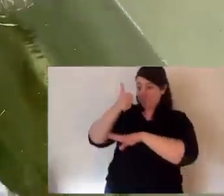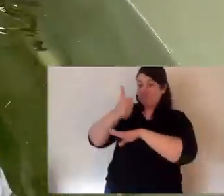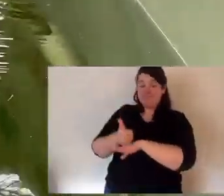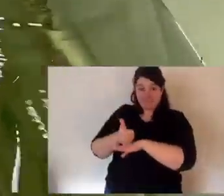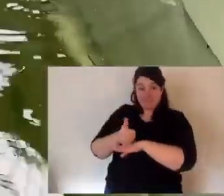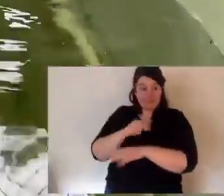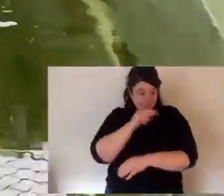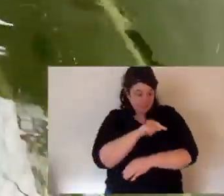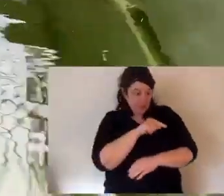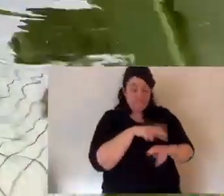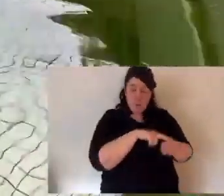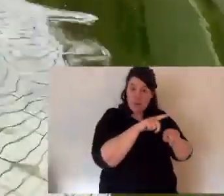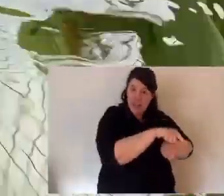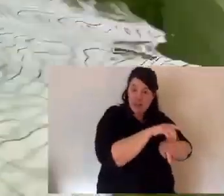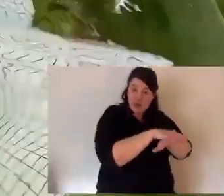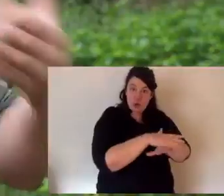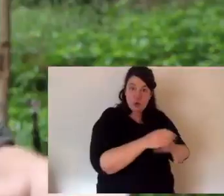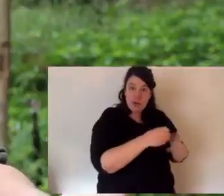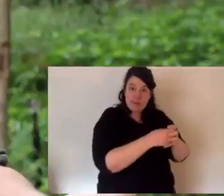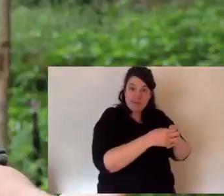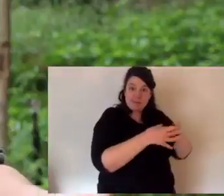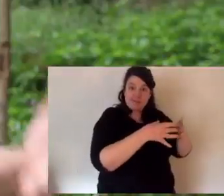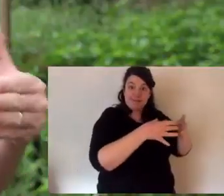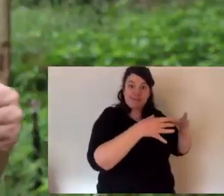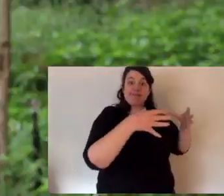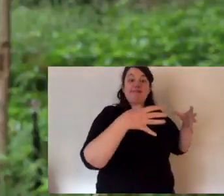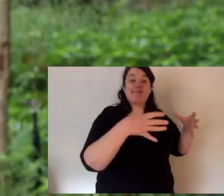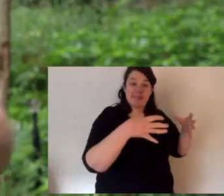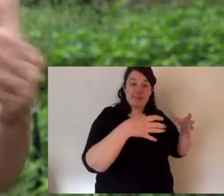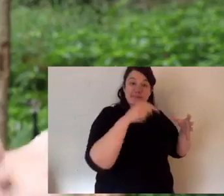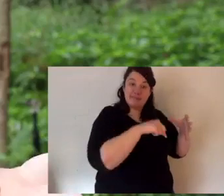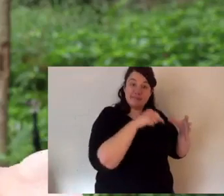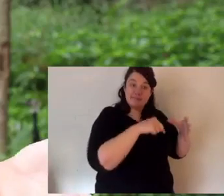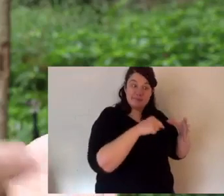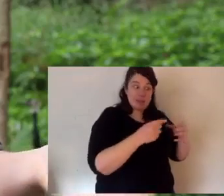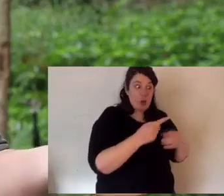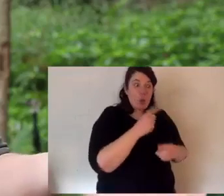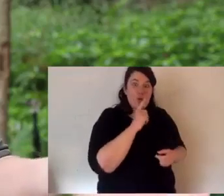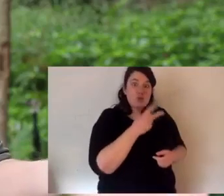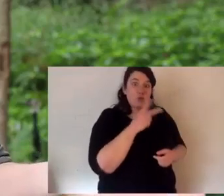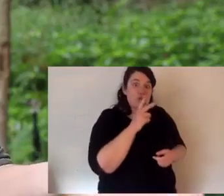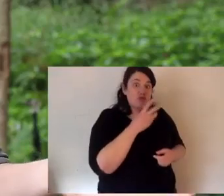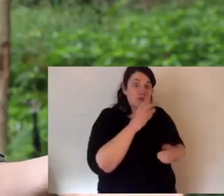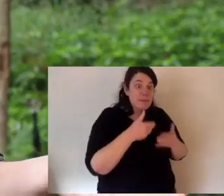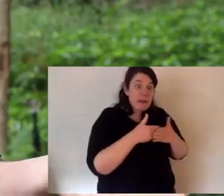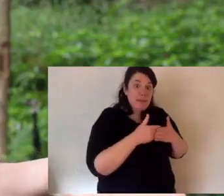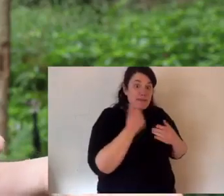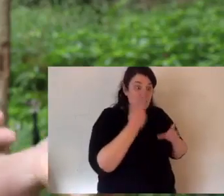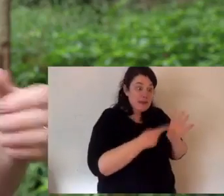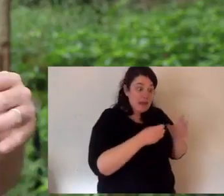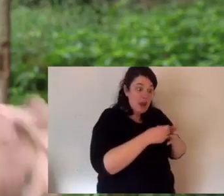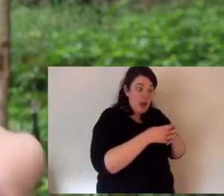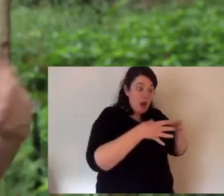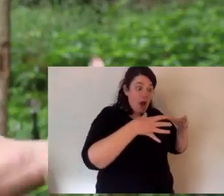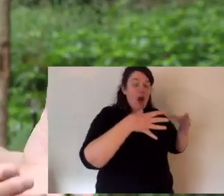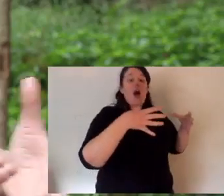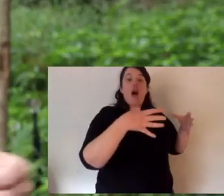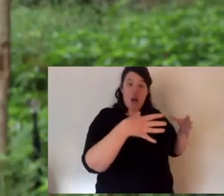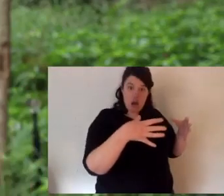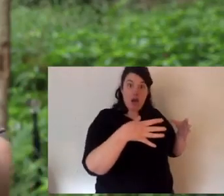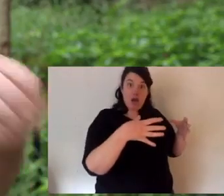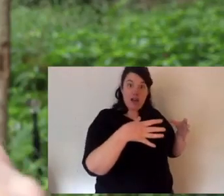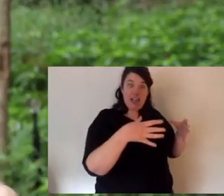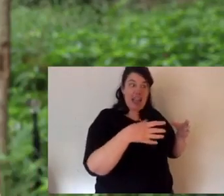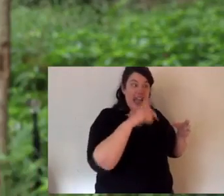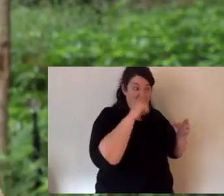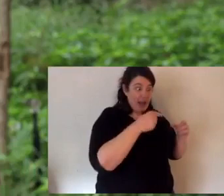that's proven. It's a project that works. We now need this for the Hunter. By providing that facility, we can have our founding turtles breed. We can